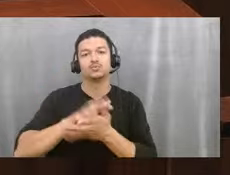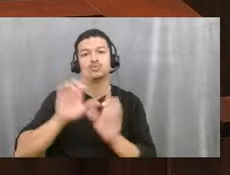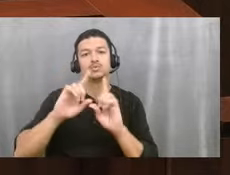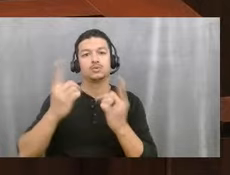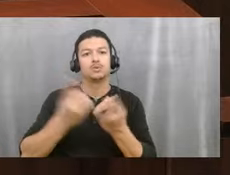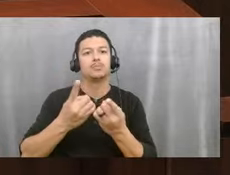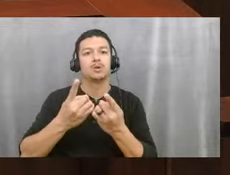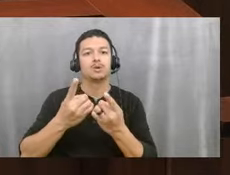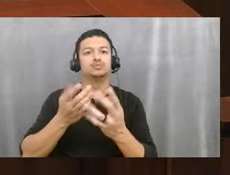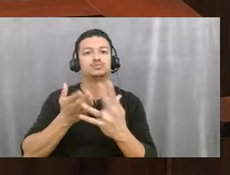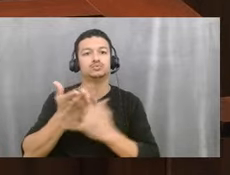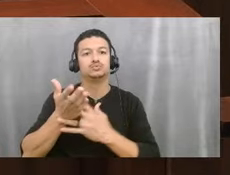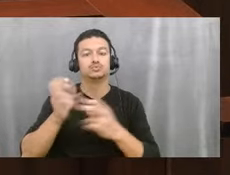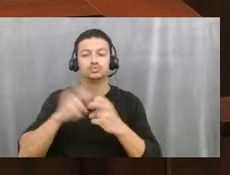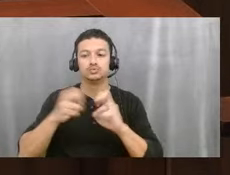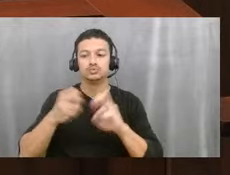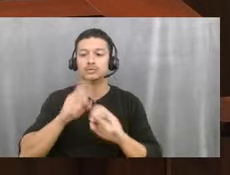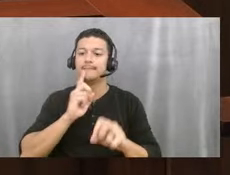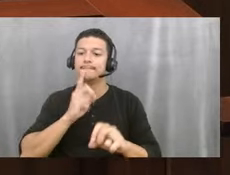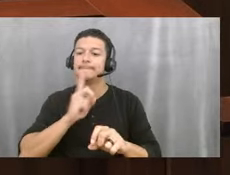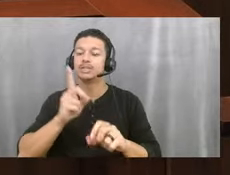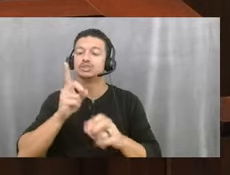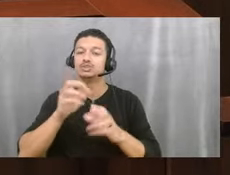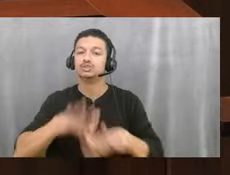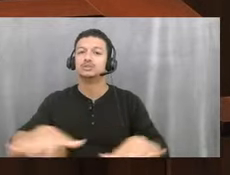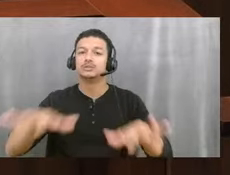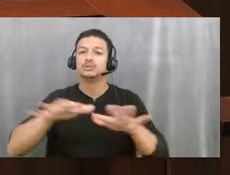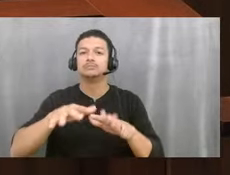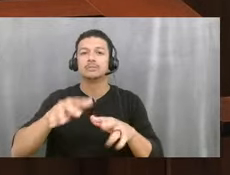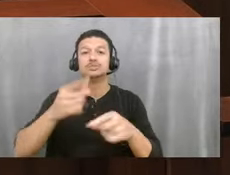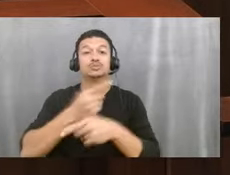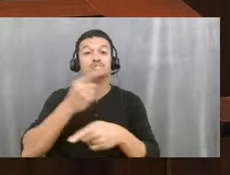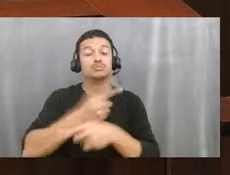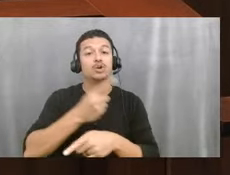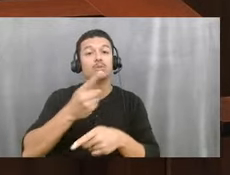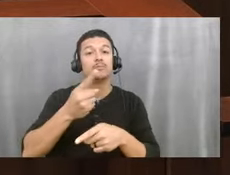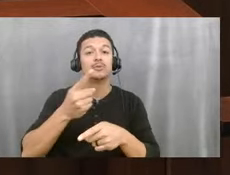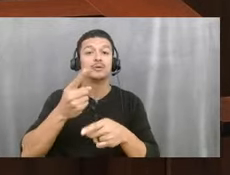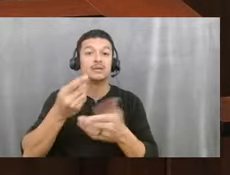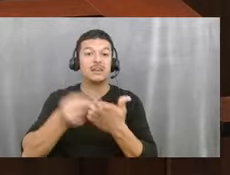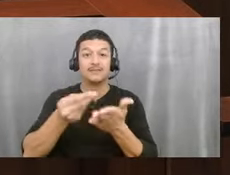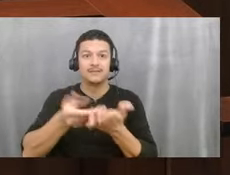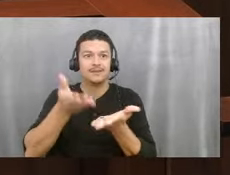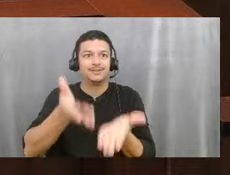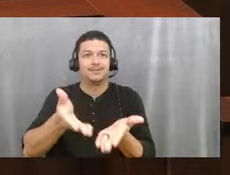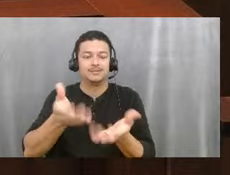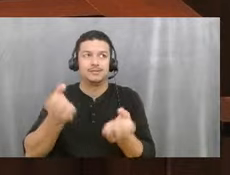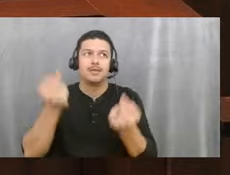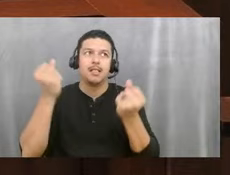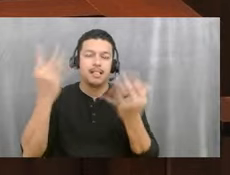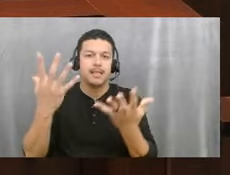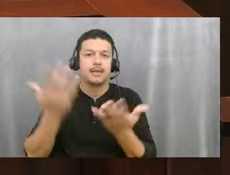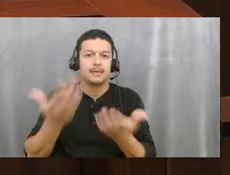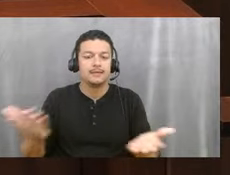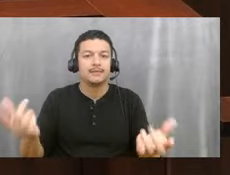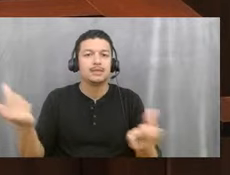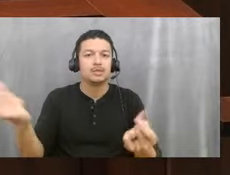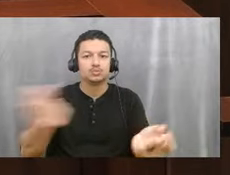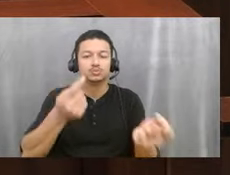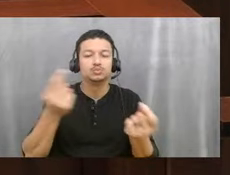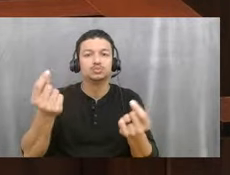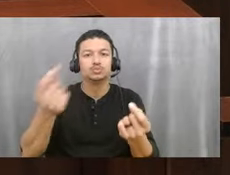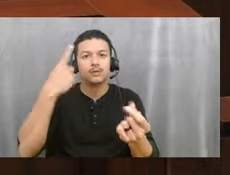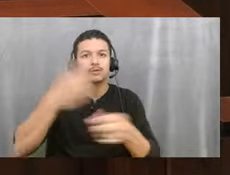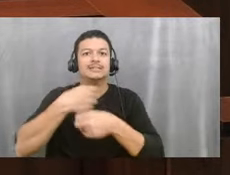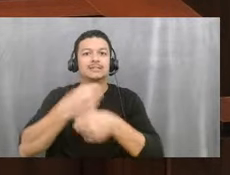space is appropriate and that funding is there. So there's a whole bunch of things that have to be worked out to create a charter school. But we do have